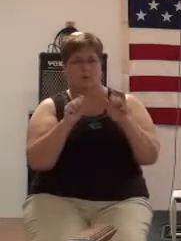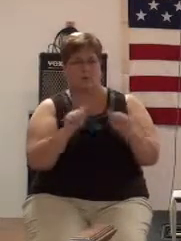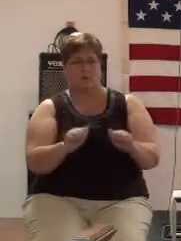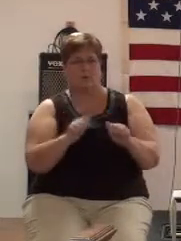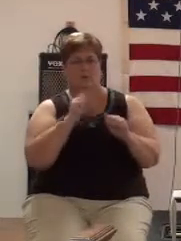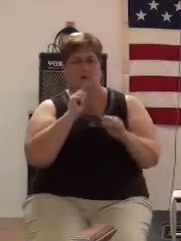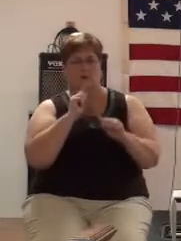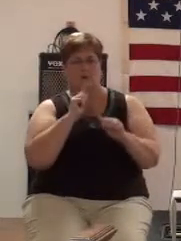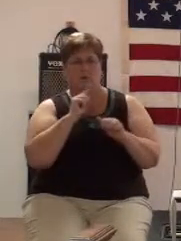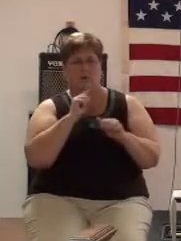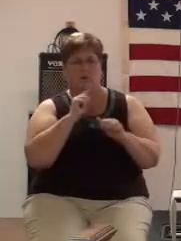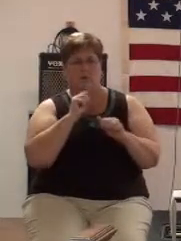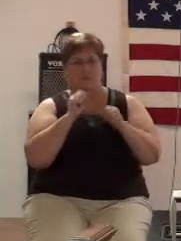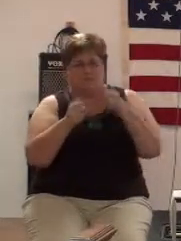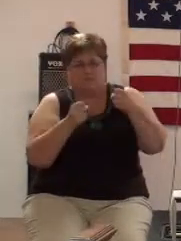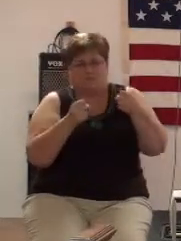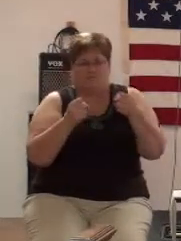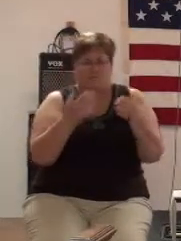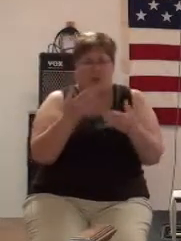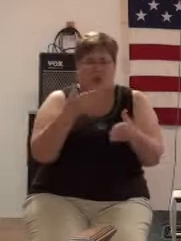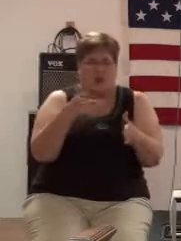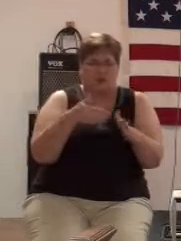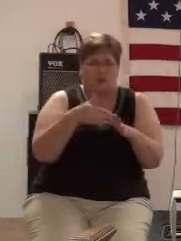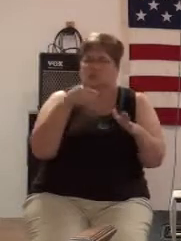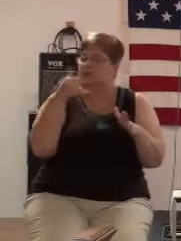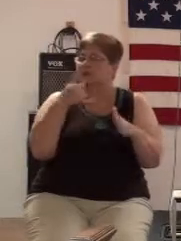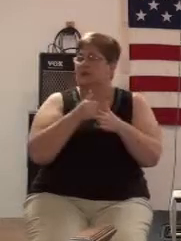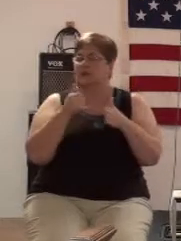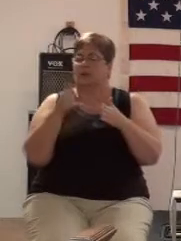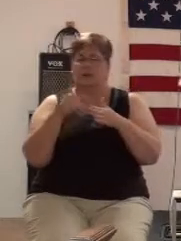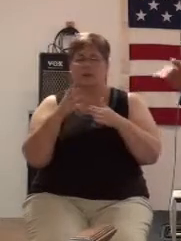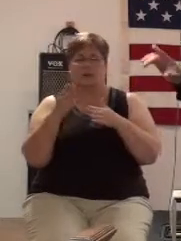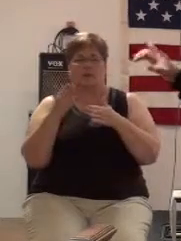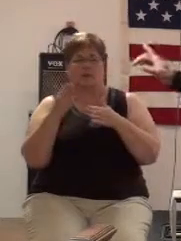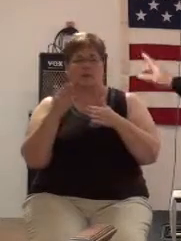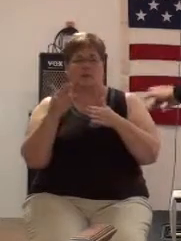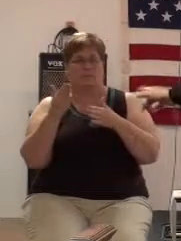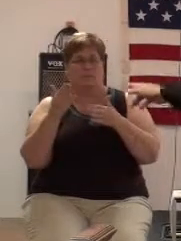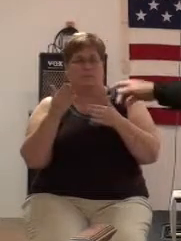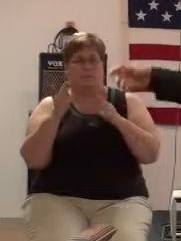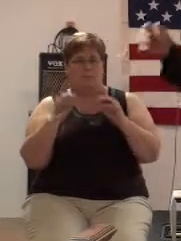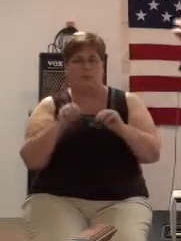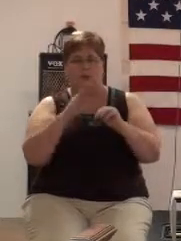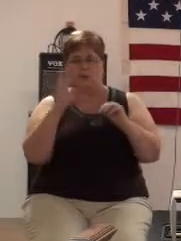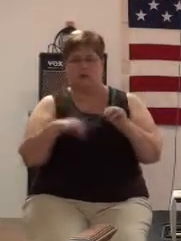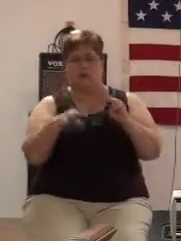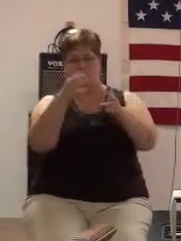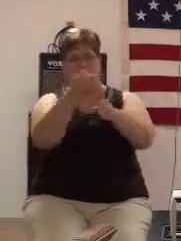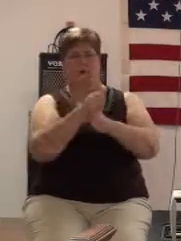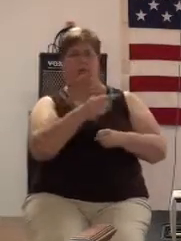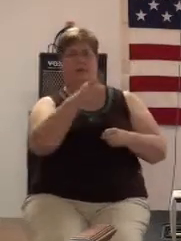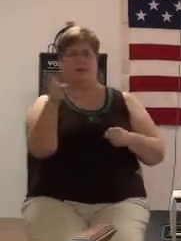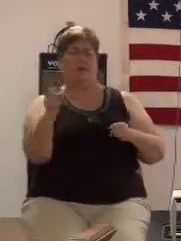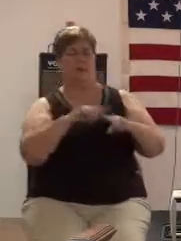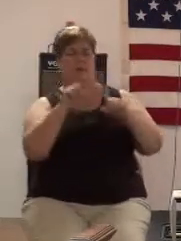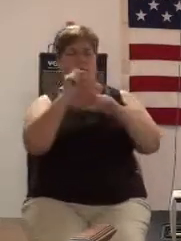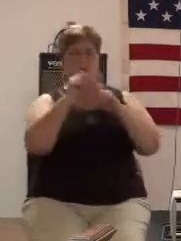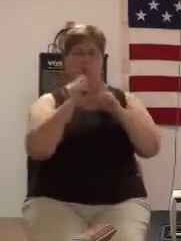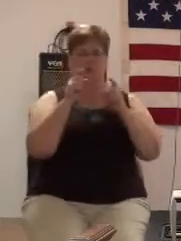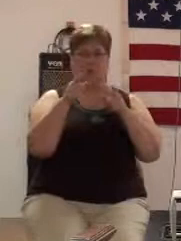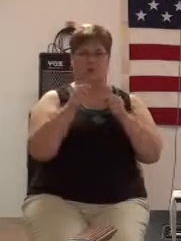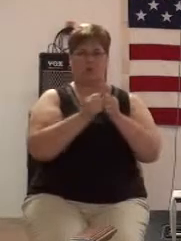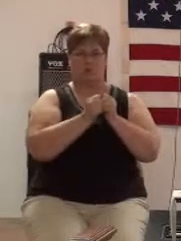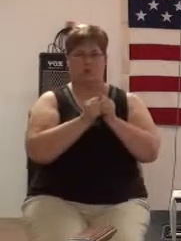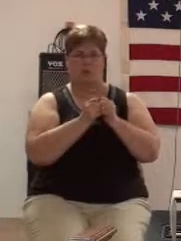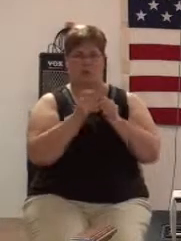be... you can fight against it and it will take you and you probably never will get there but when you go with the